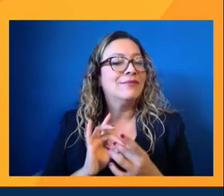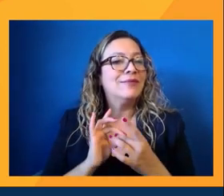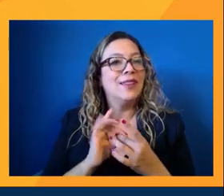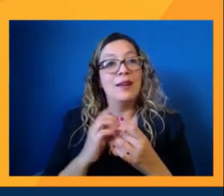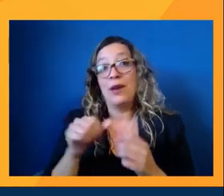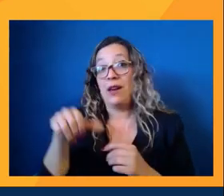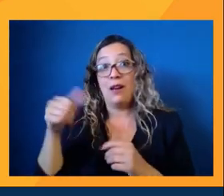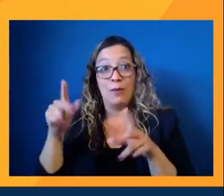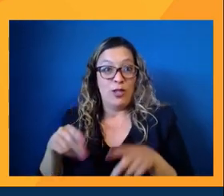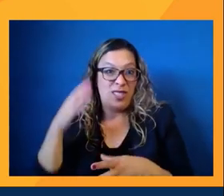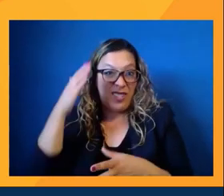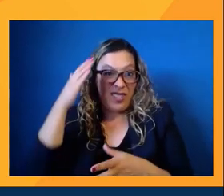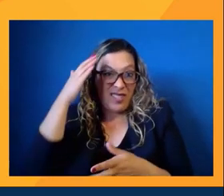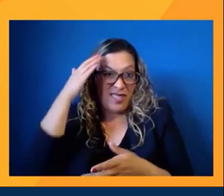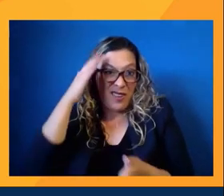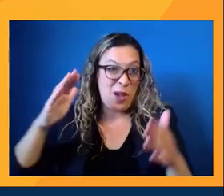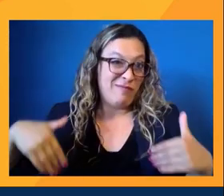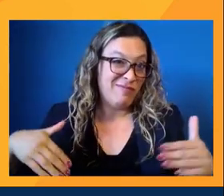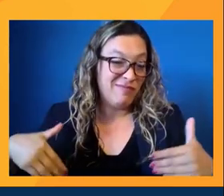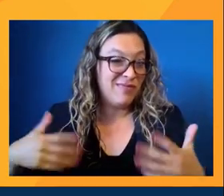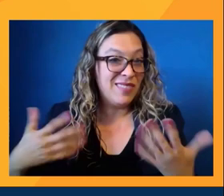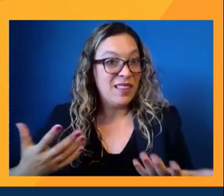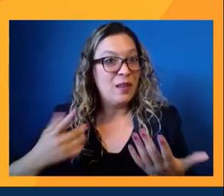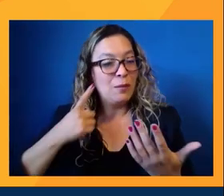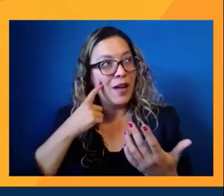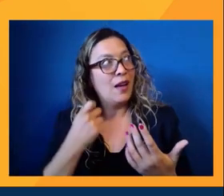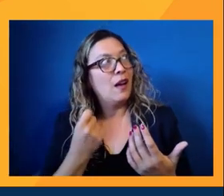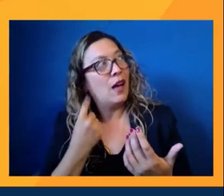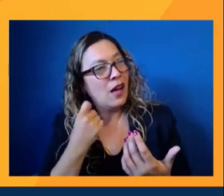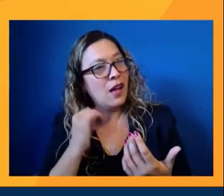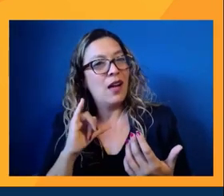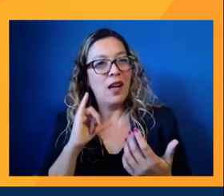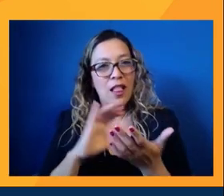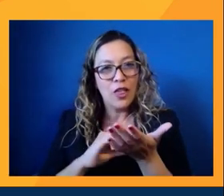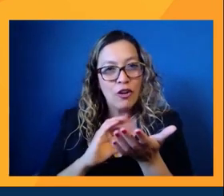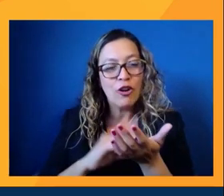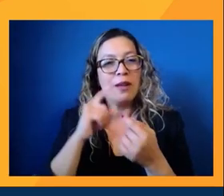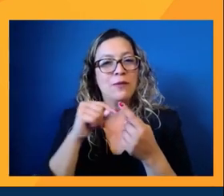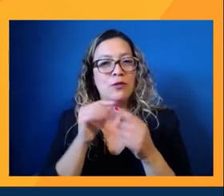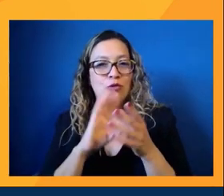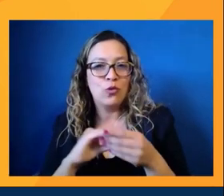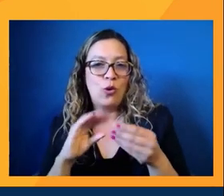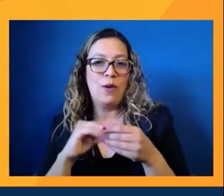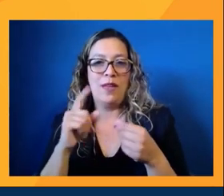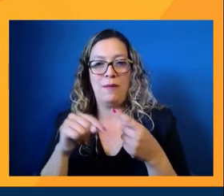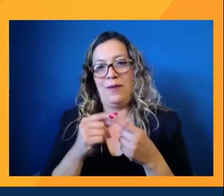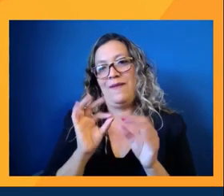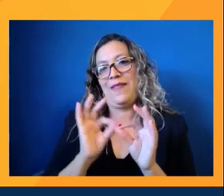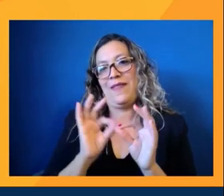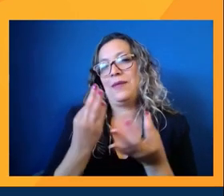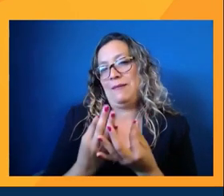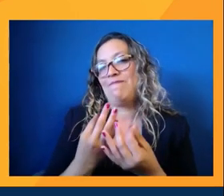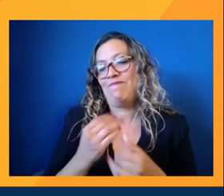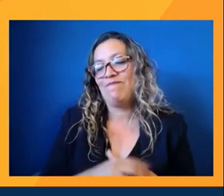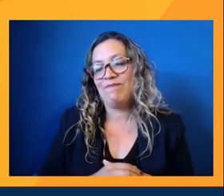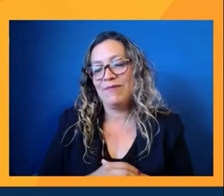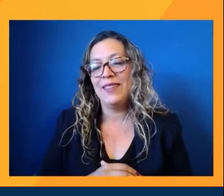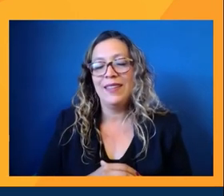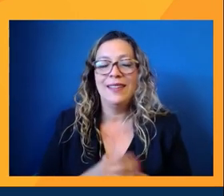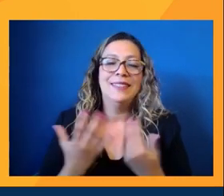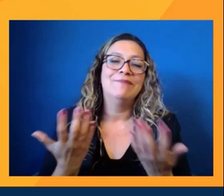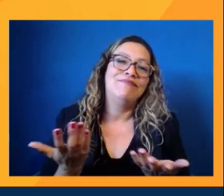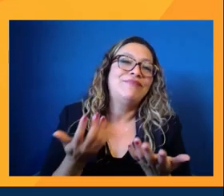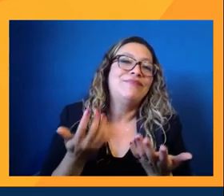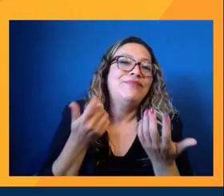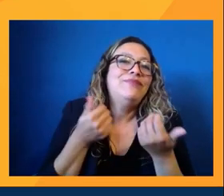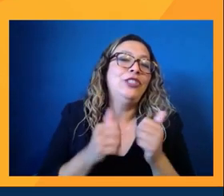necessarily know about, however, they're getting pulled in by the story of the family, by the story of the things that they are trying